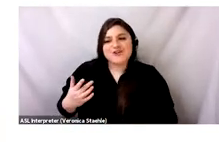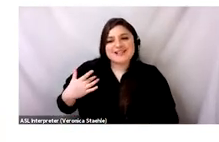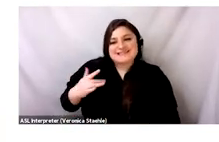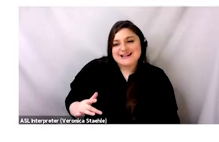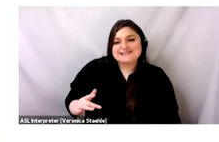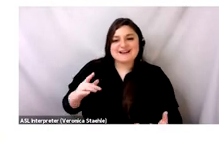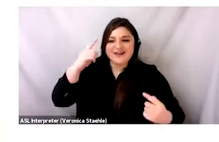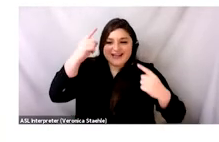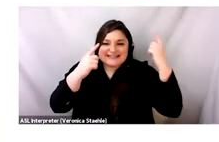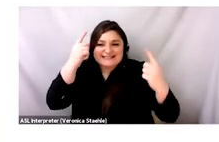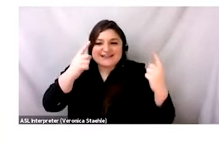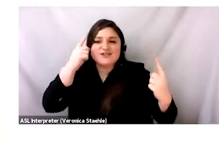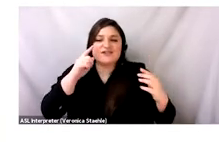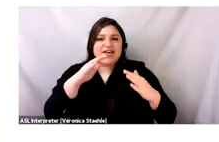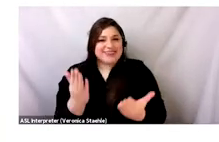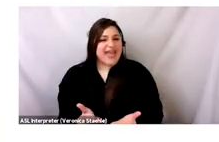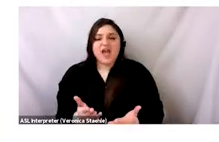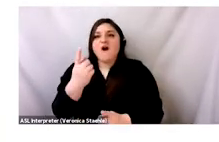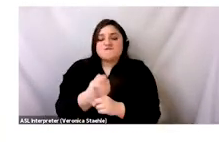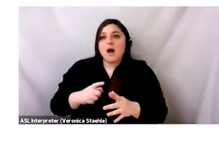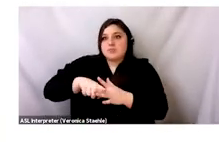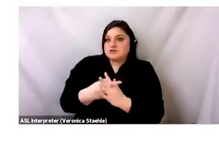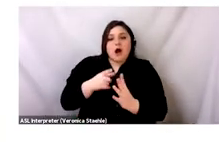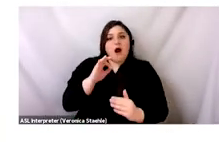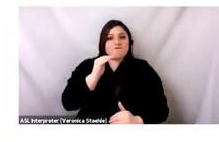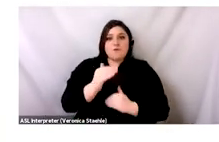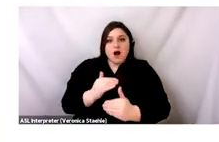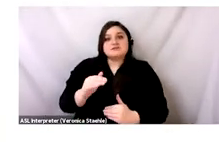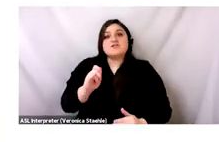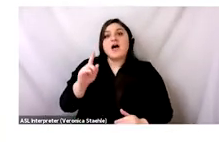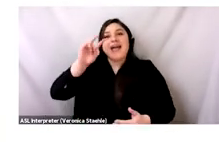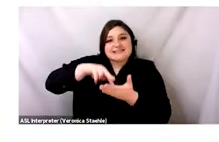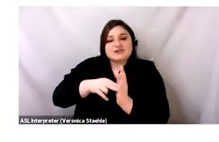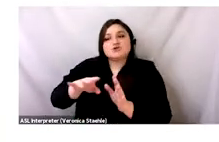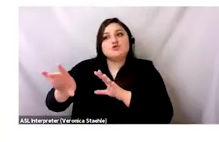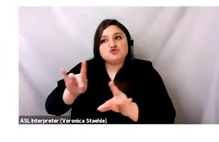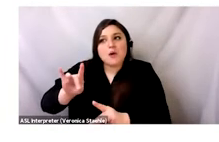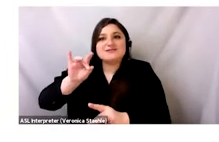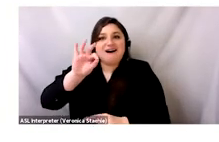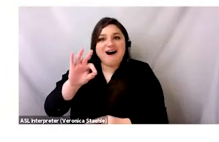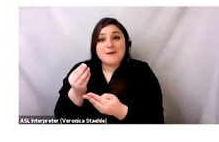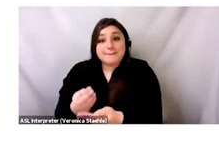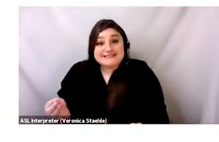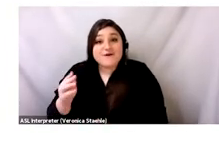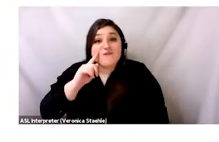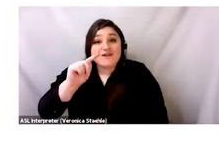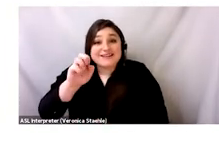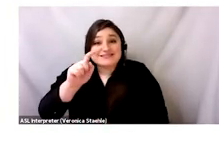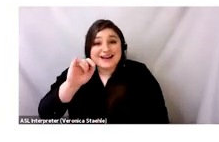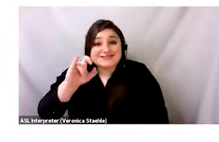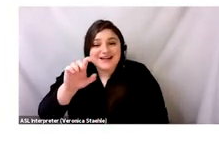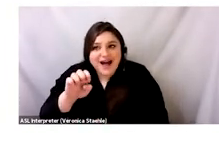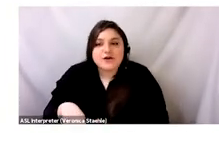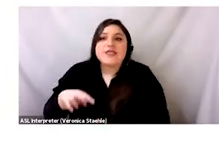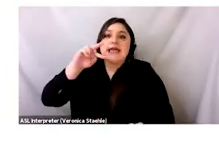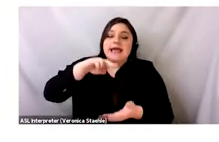deep relation with the garment right from the beginning, right from the beginning, from the textile to when it was made to